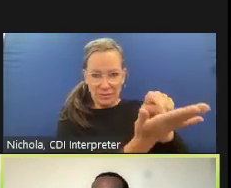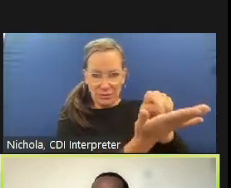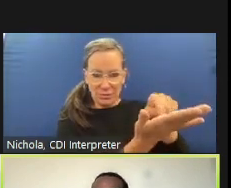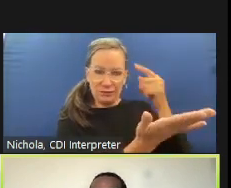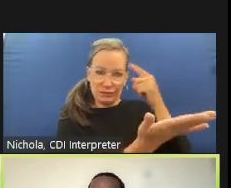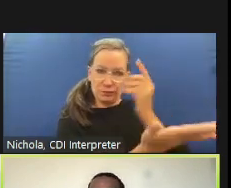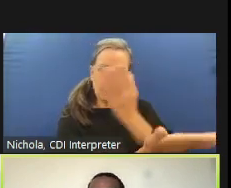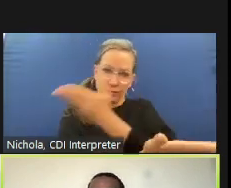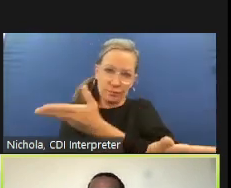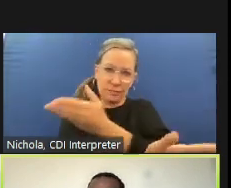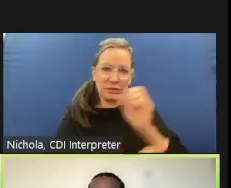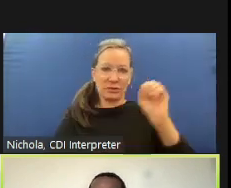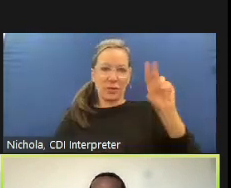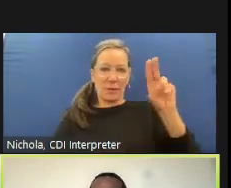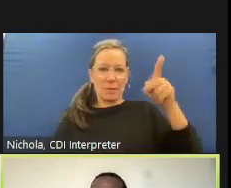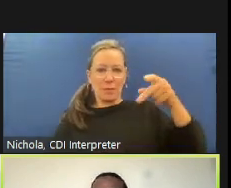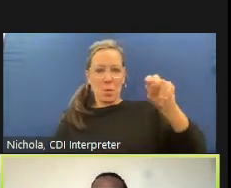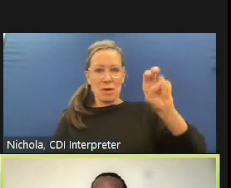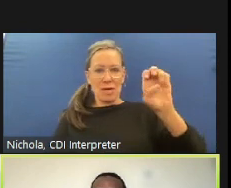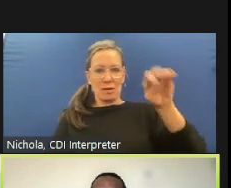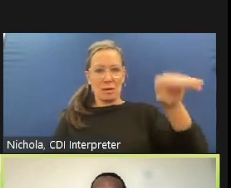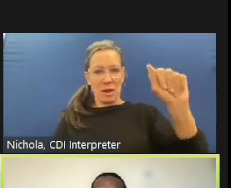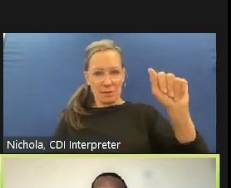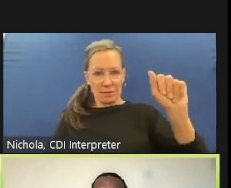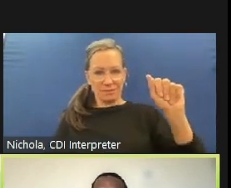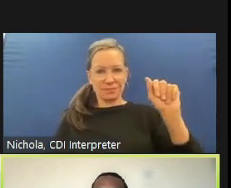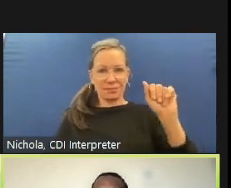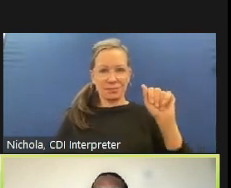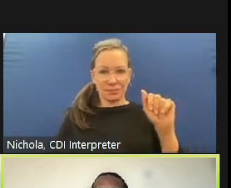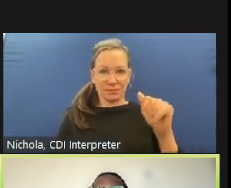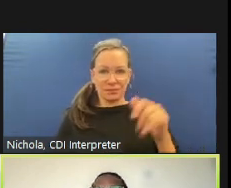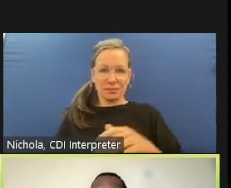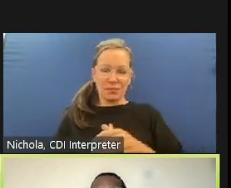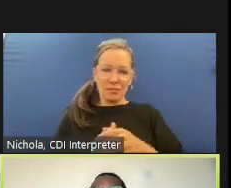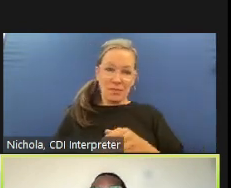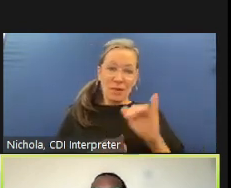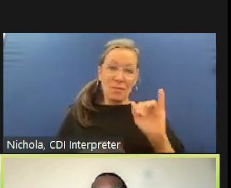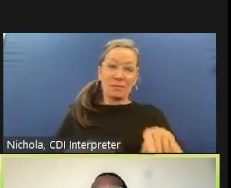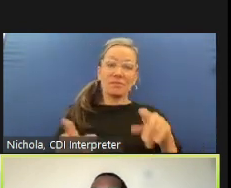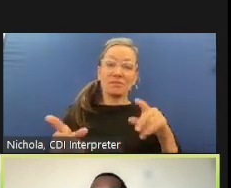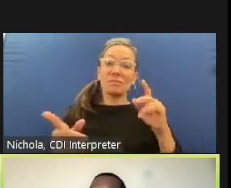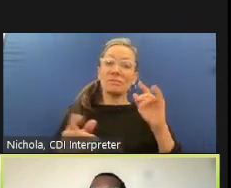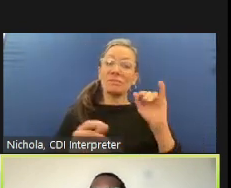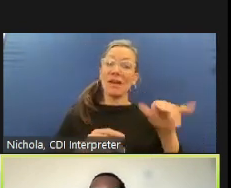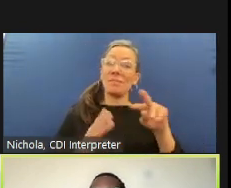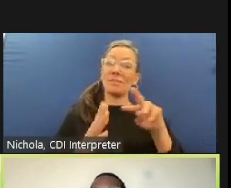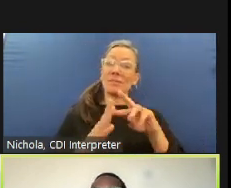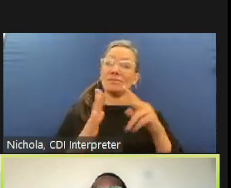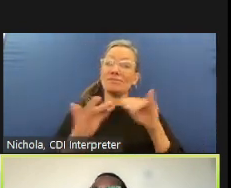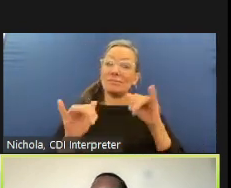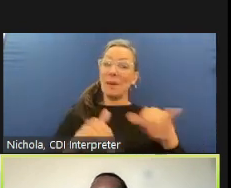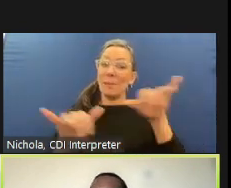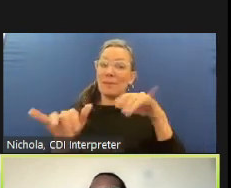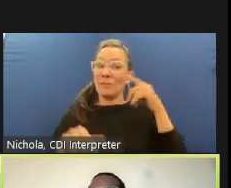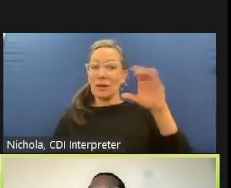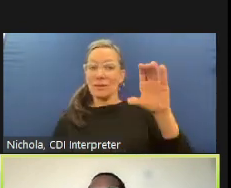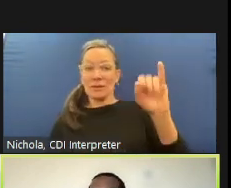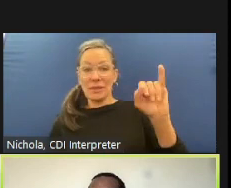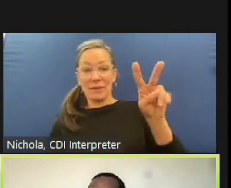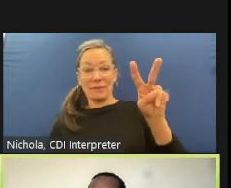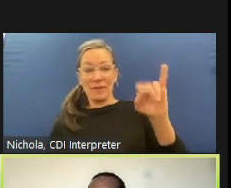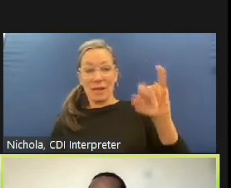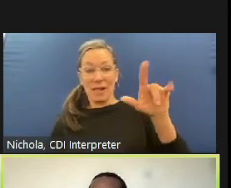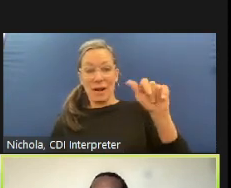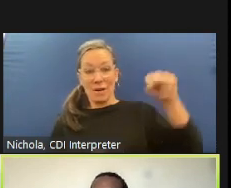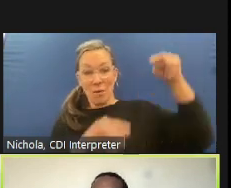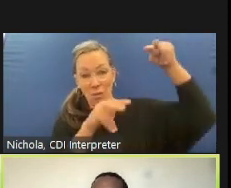are not universal in civilian oversight i'll say a little bit more about that later and that this was added to the government code the